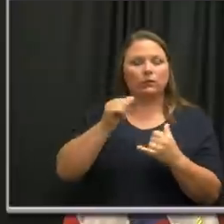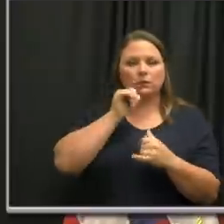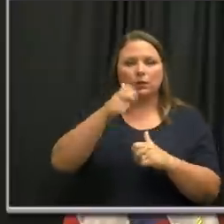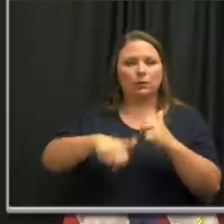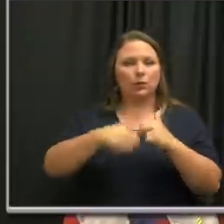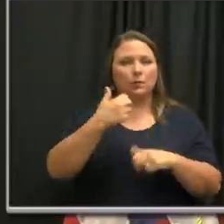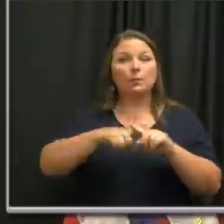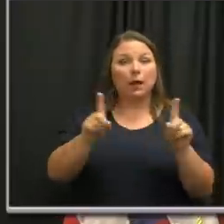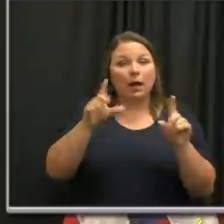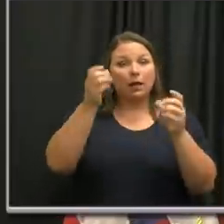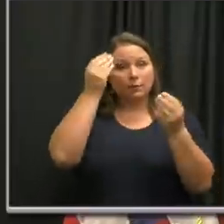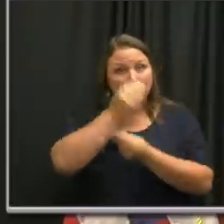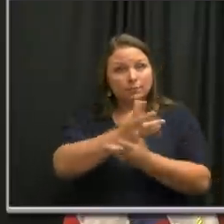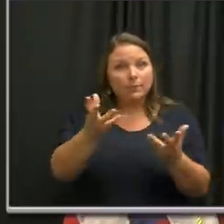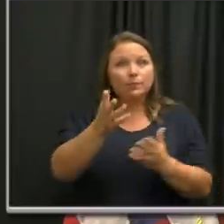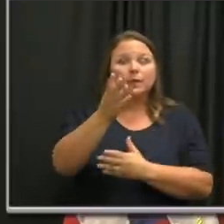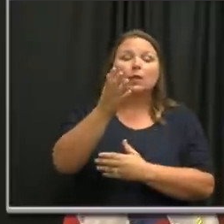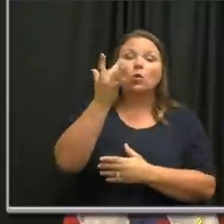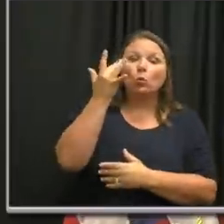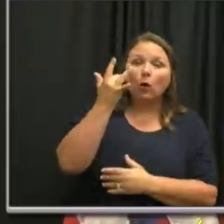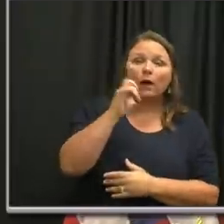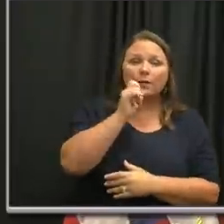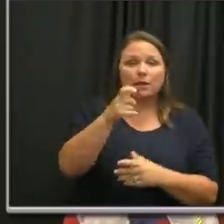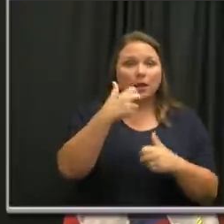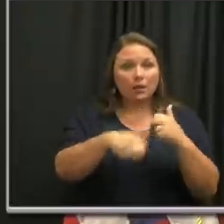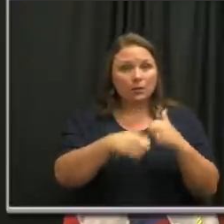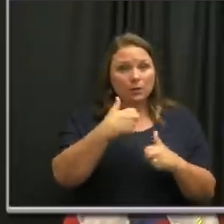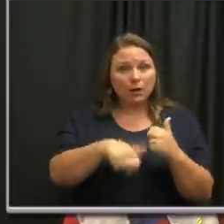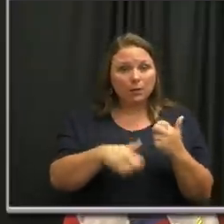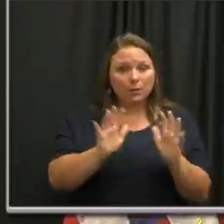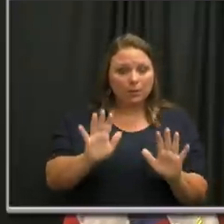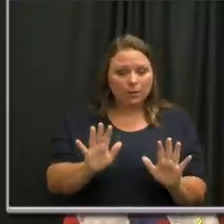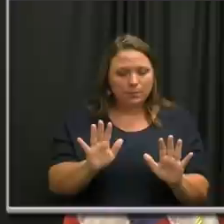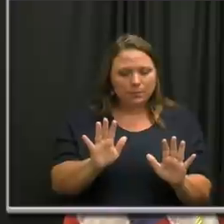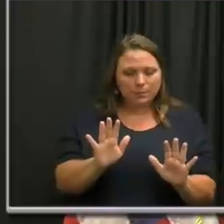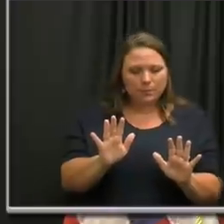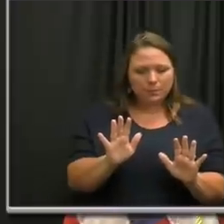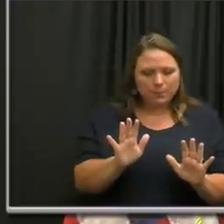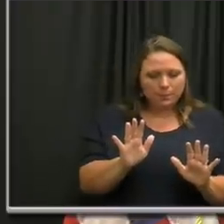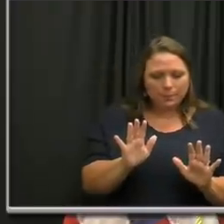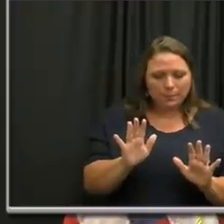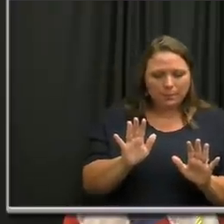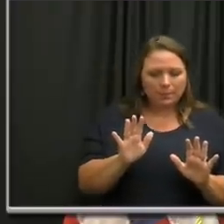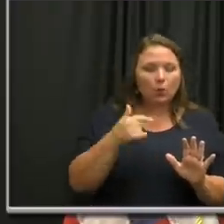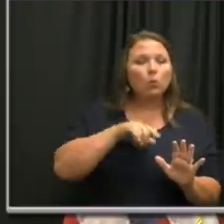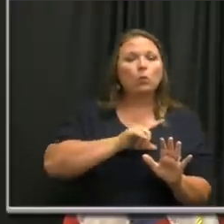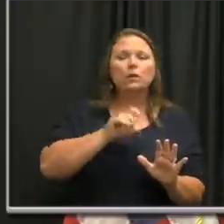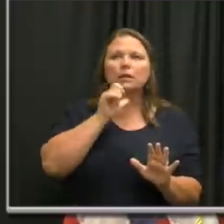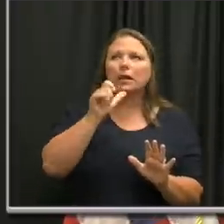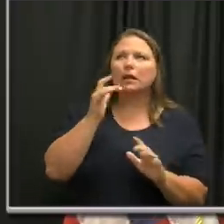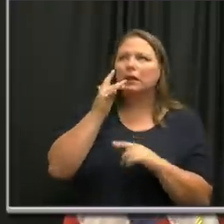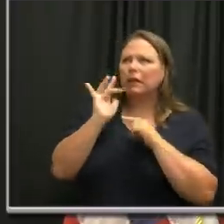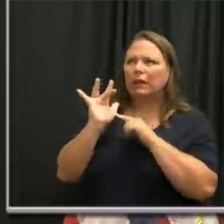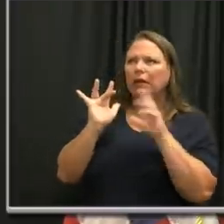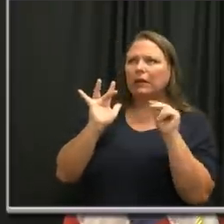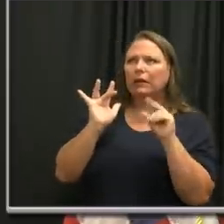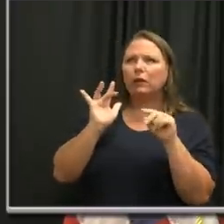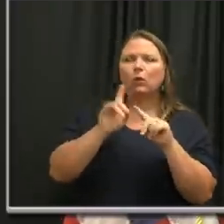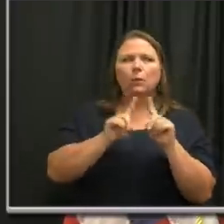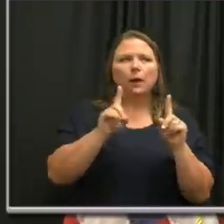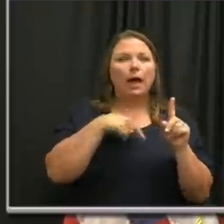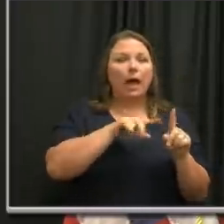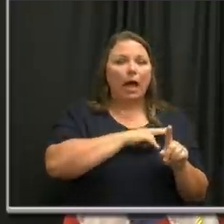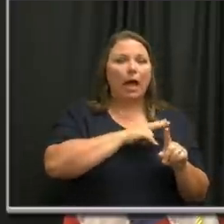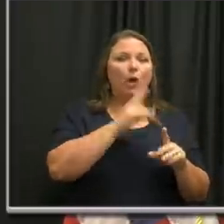I want to highlight part of it's not an issue is we're, I don't know if I want to use a way for name, word fortunate, but we're, our, our high